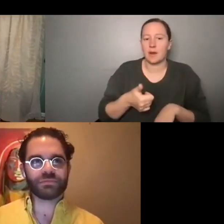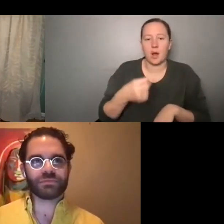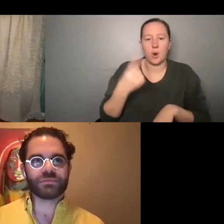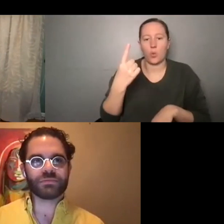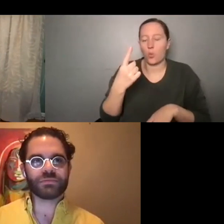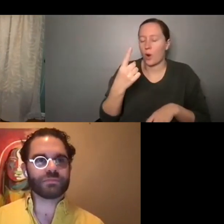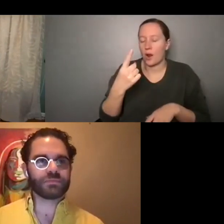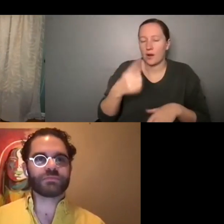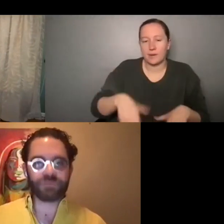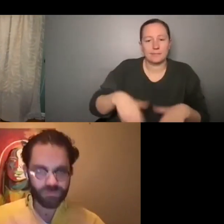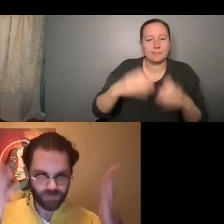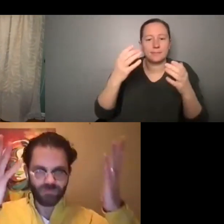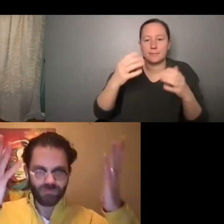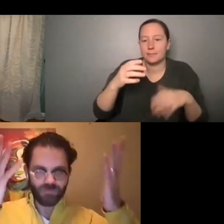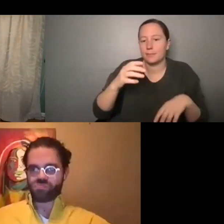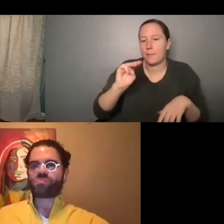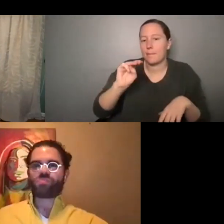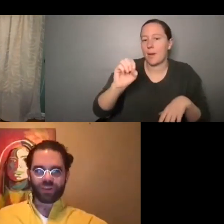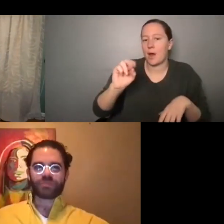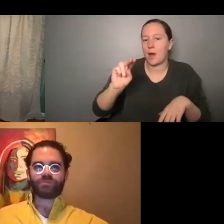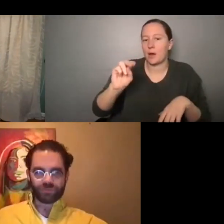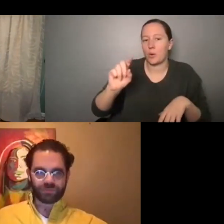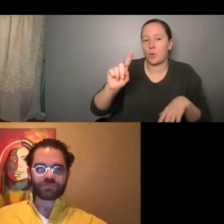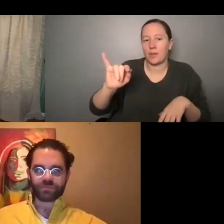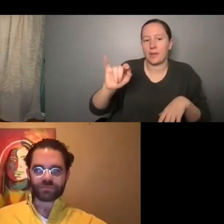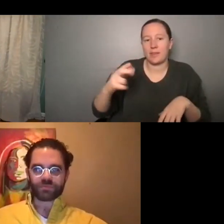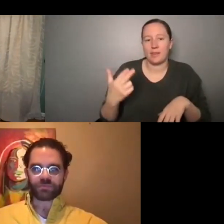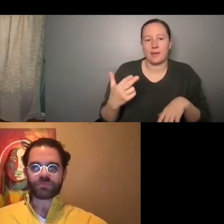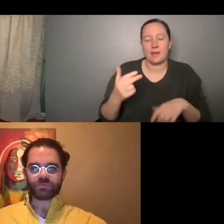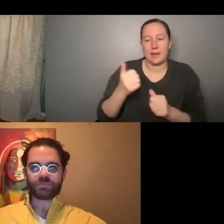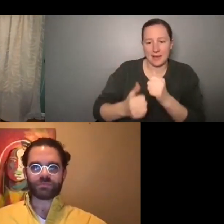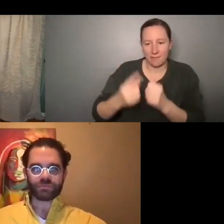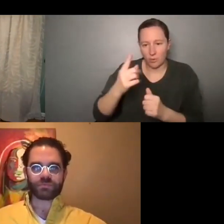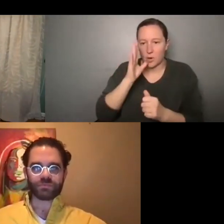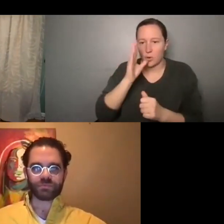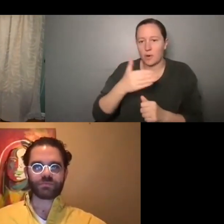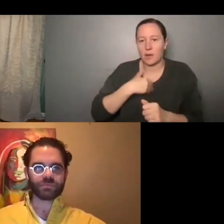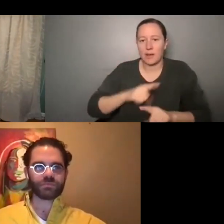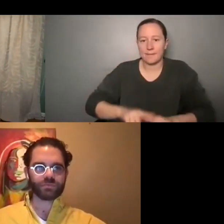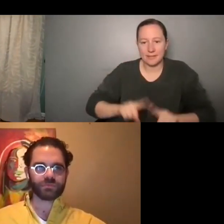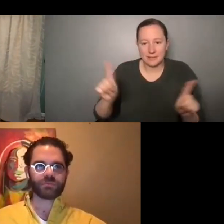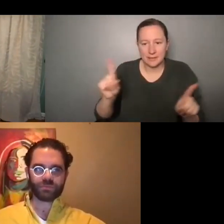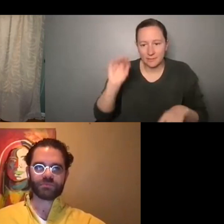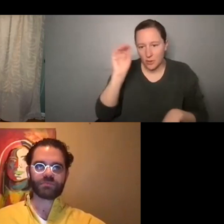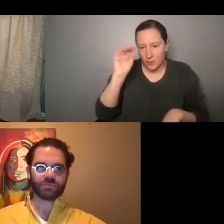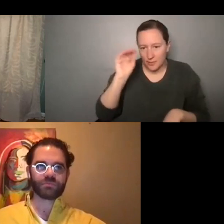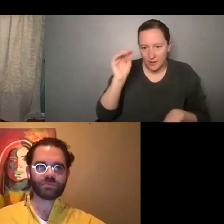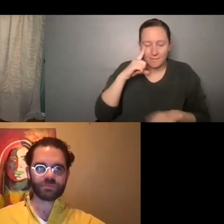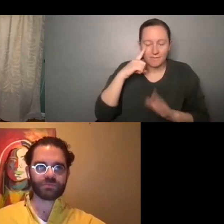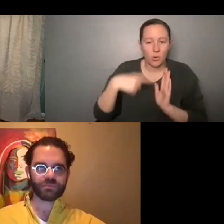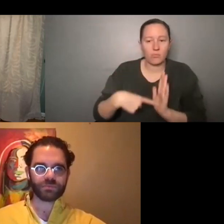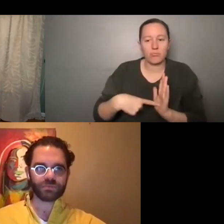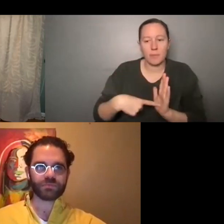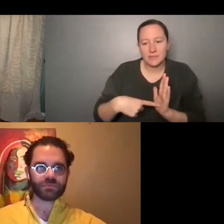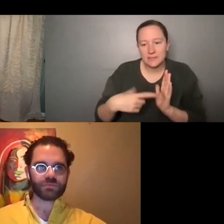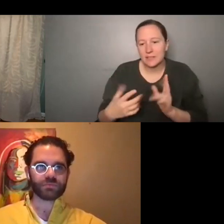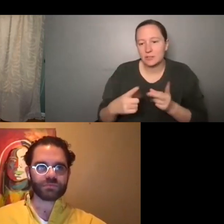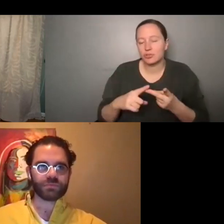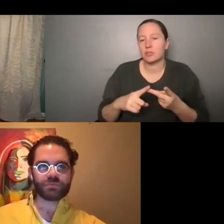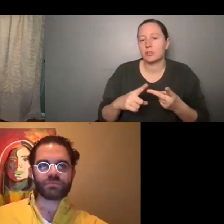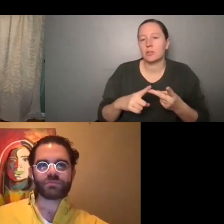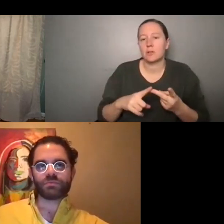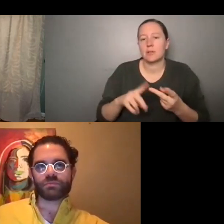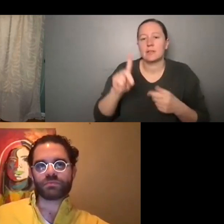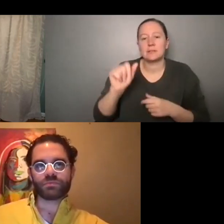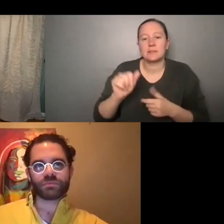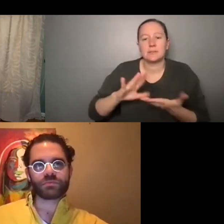and no community is, um, where everyone's going to have different opinions, uh, on representation and, you